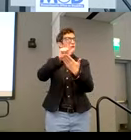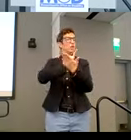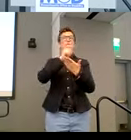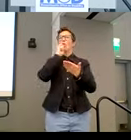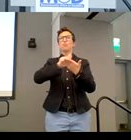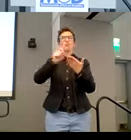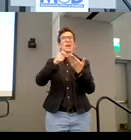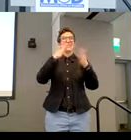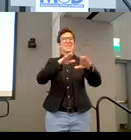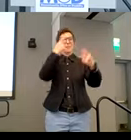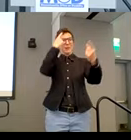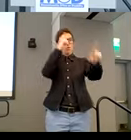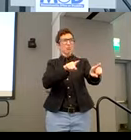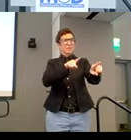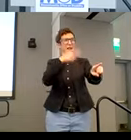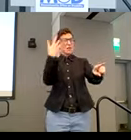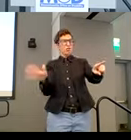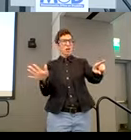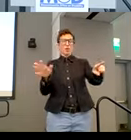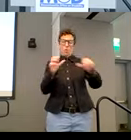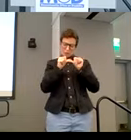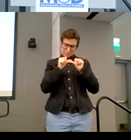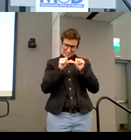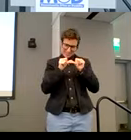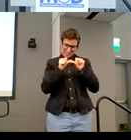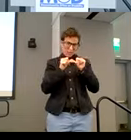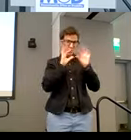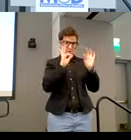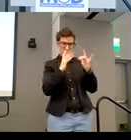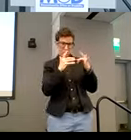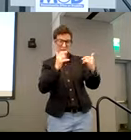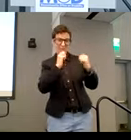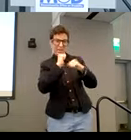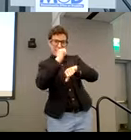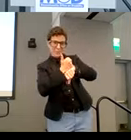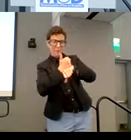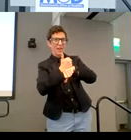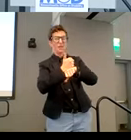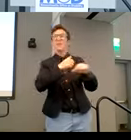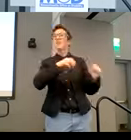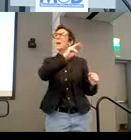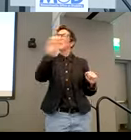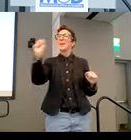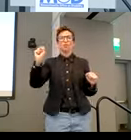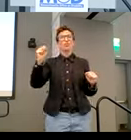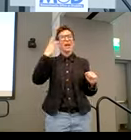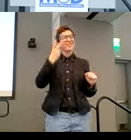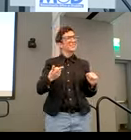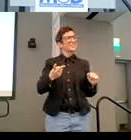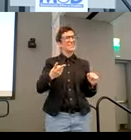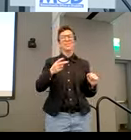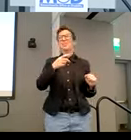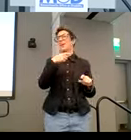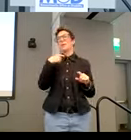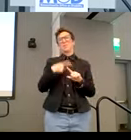done. You have to stick with it. You have to implement. And that's what I've seen Massachusetts, your history you can build on. And no shortcuts.